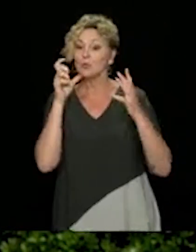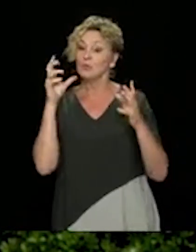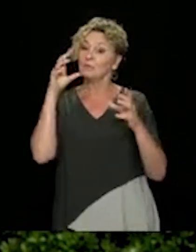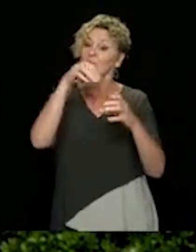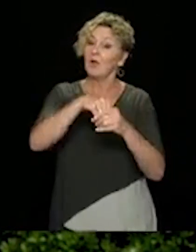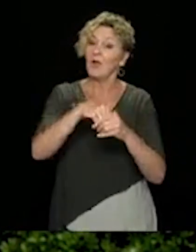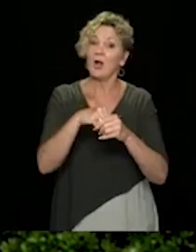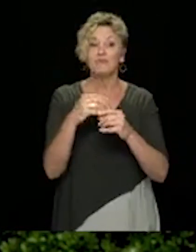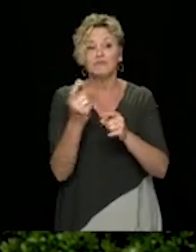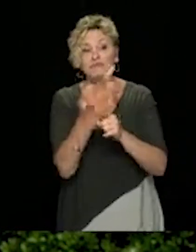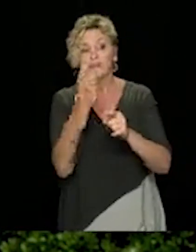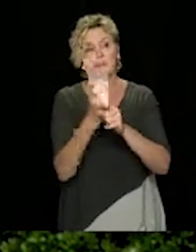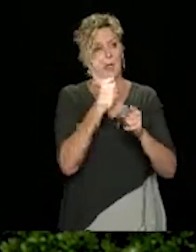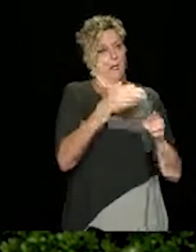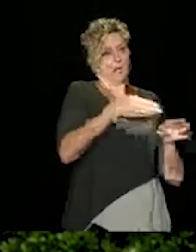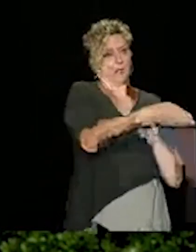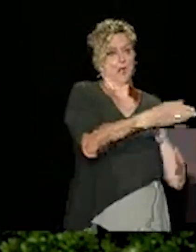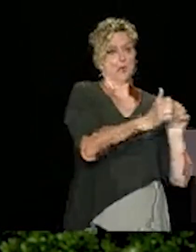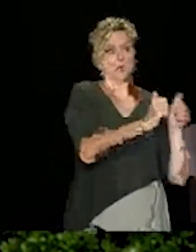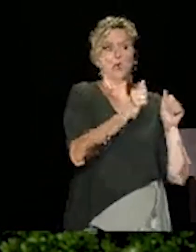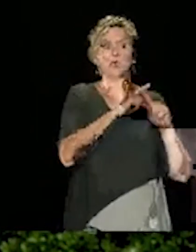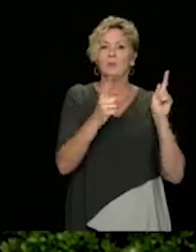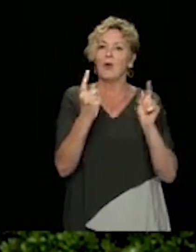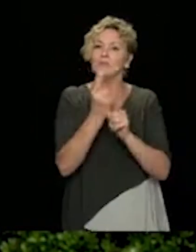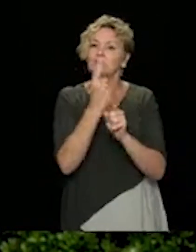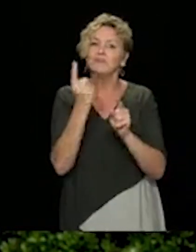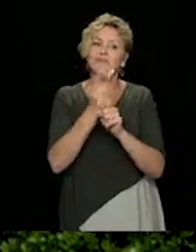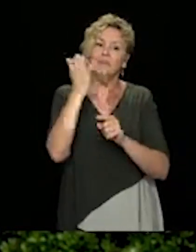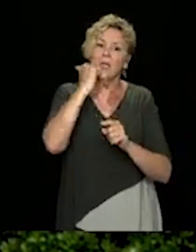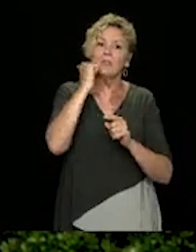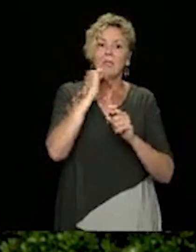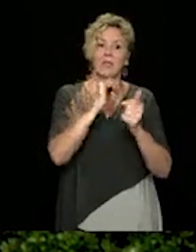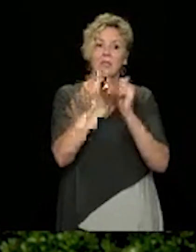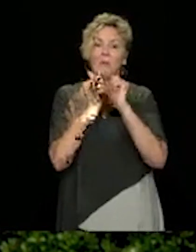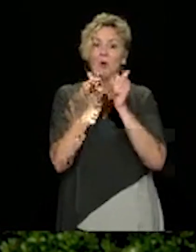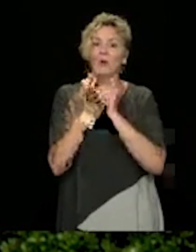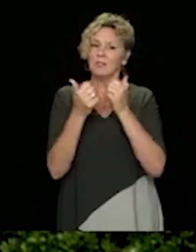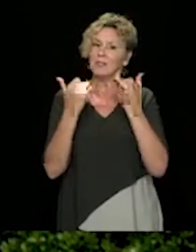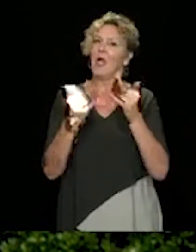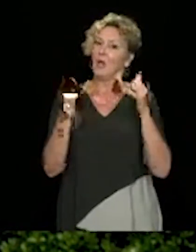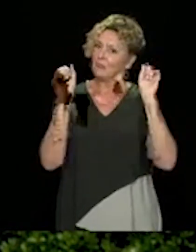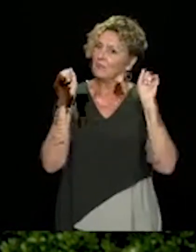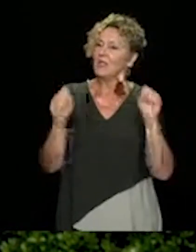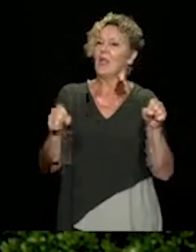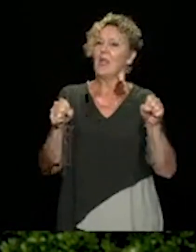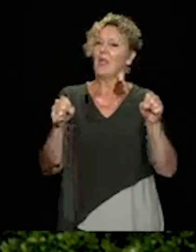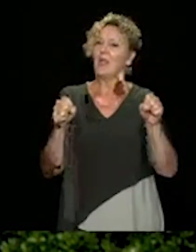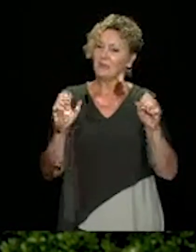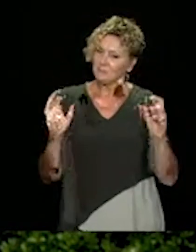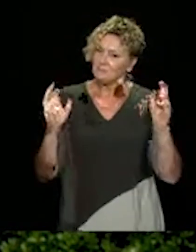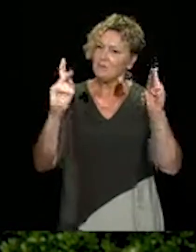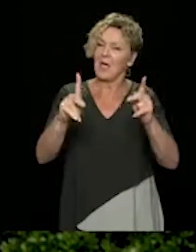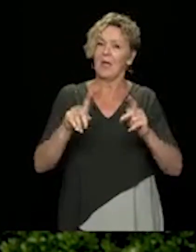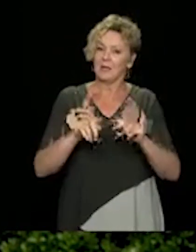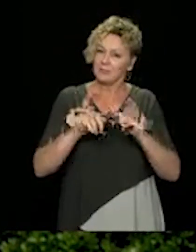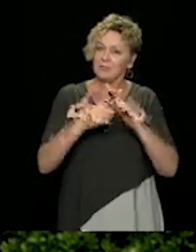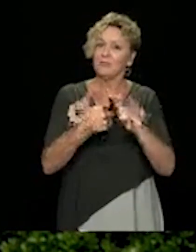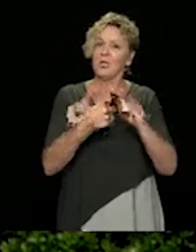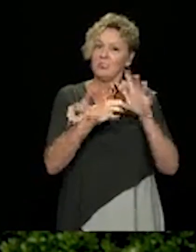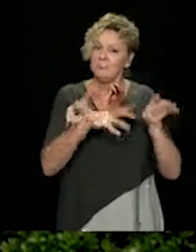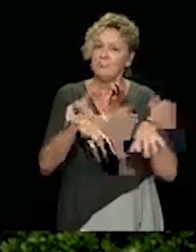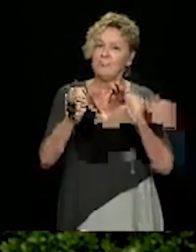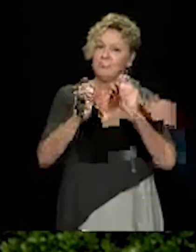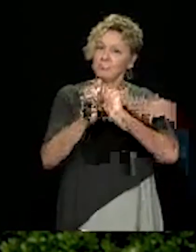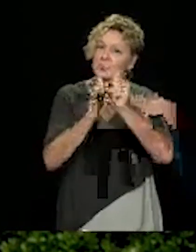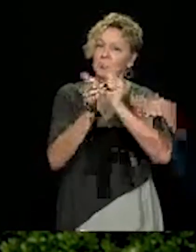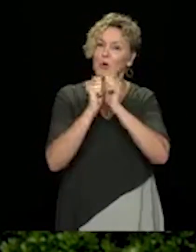amateur sports will not have to worry about litigation as a result of COVID-19. think that's great news to get people outside, to get them back